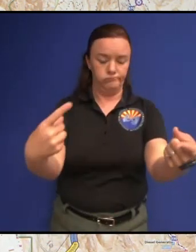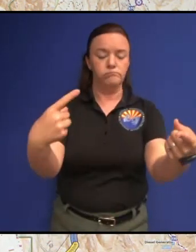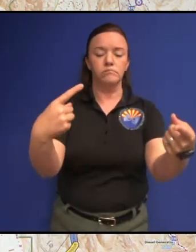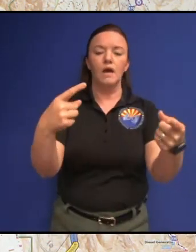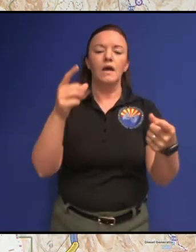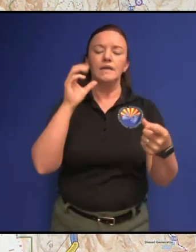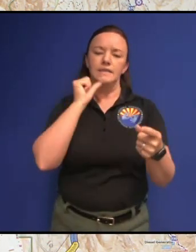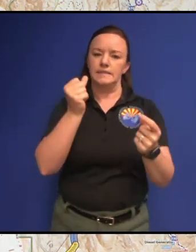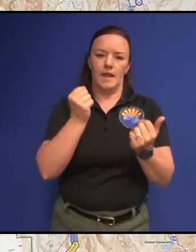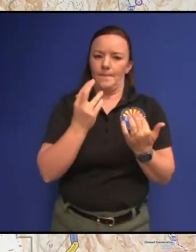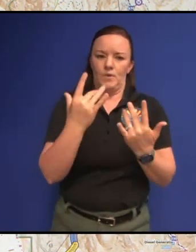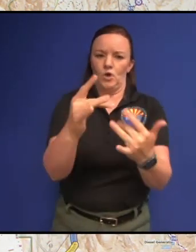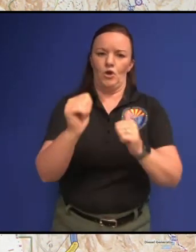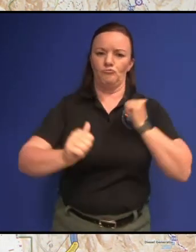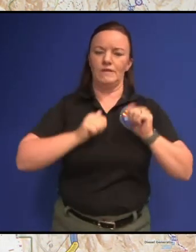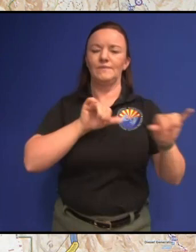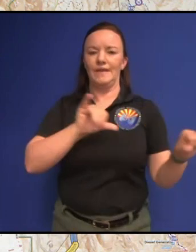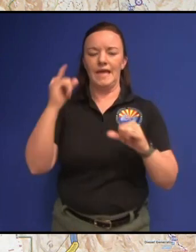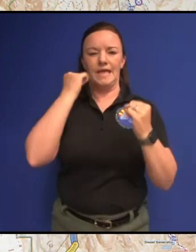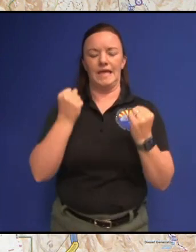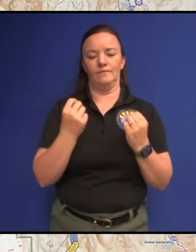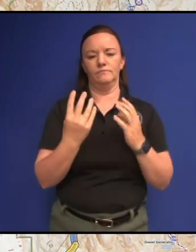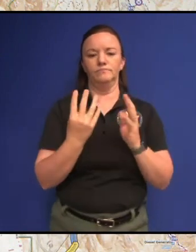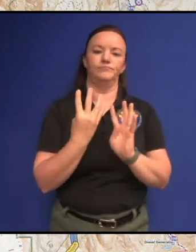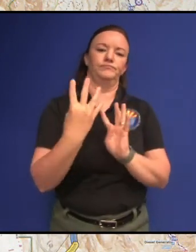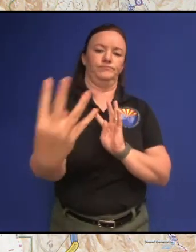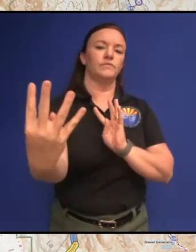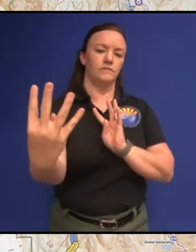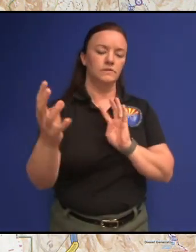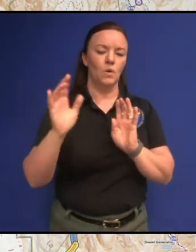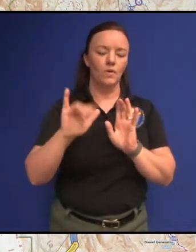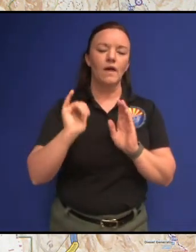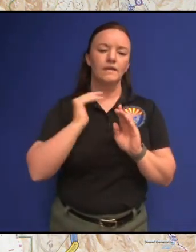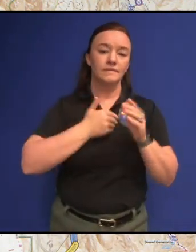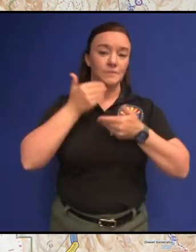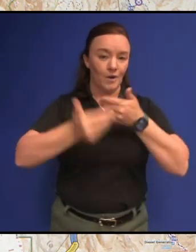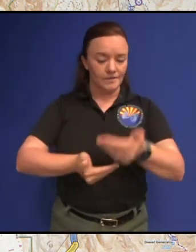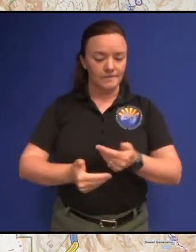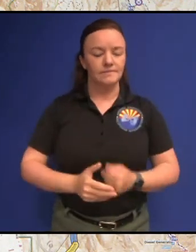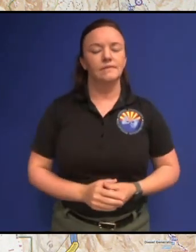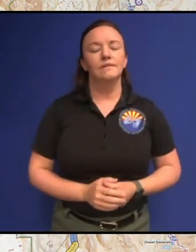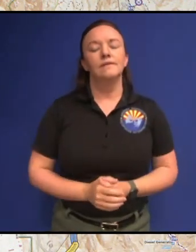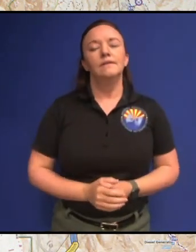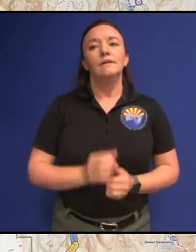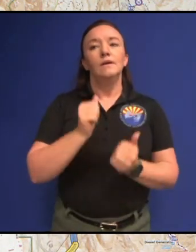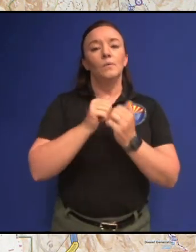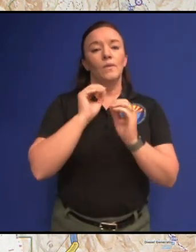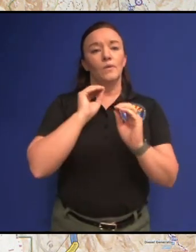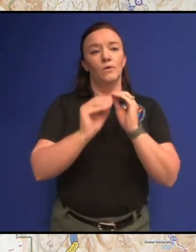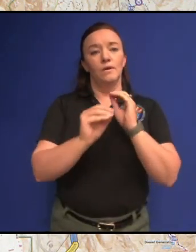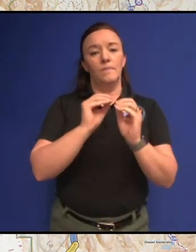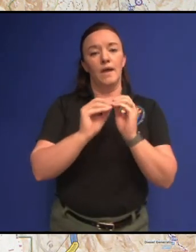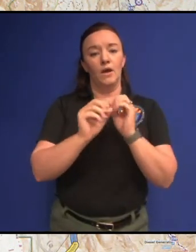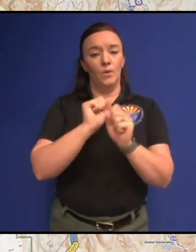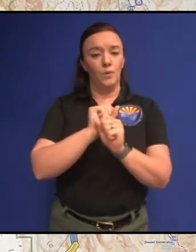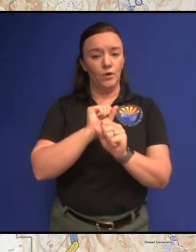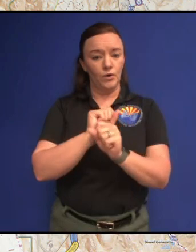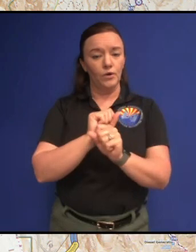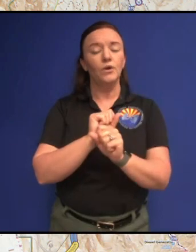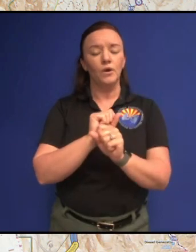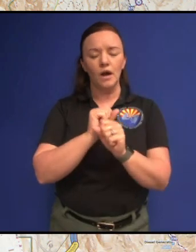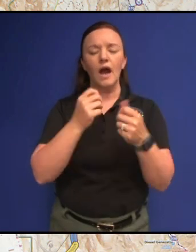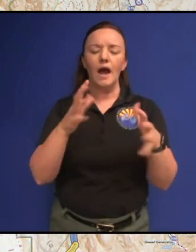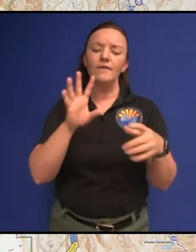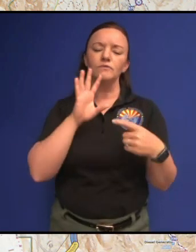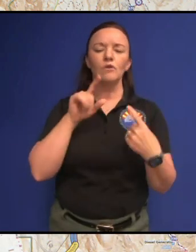standing up so that's the process that we go through and then with the repair work you know I've talked to you over the last couple days